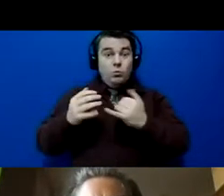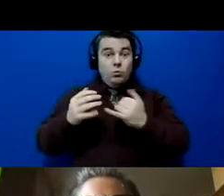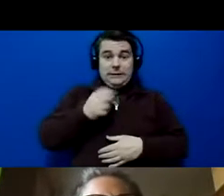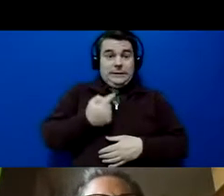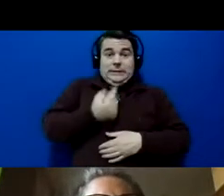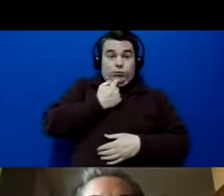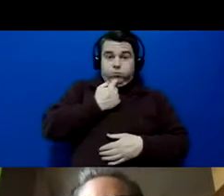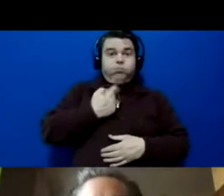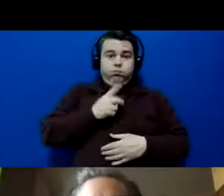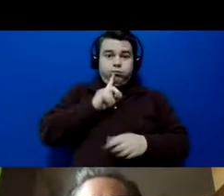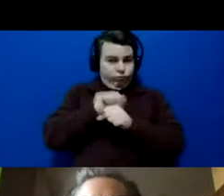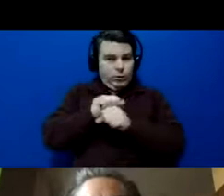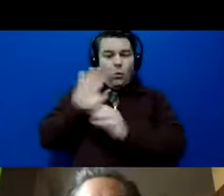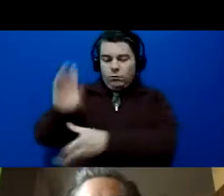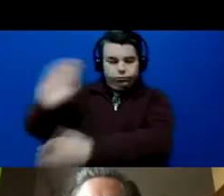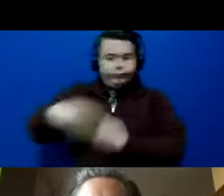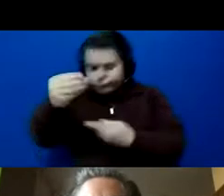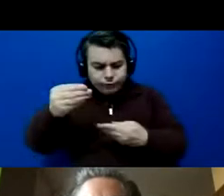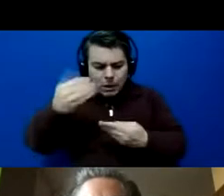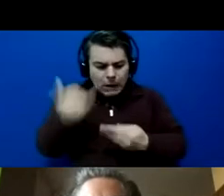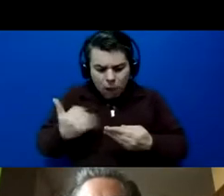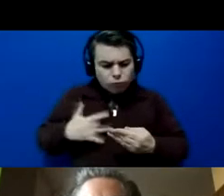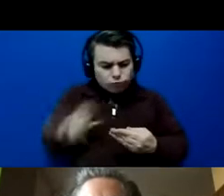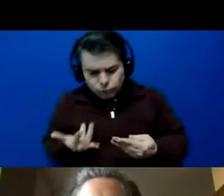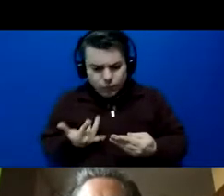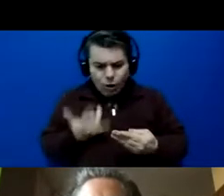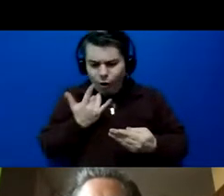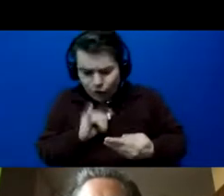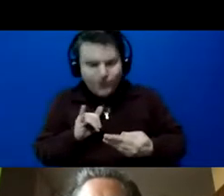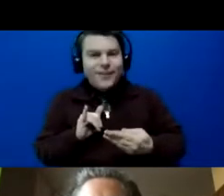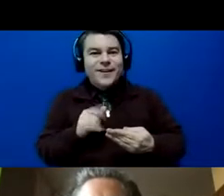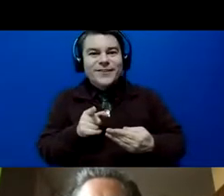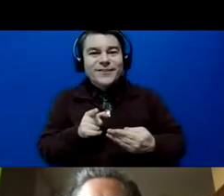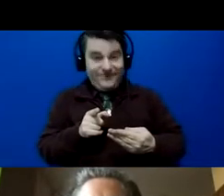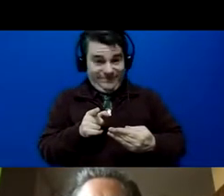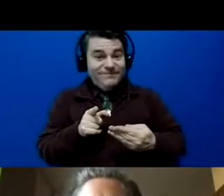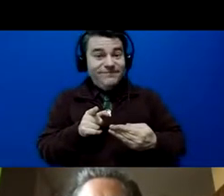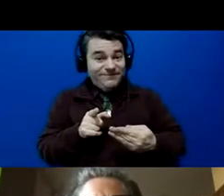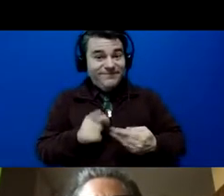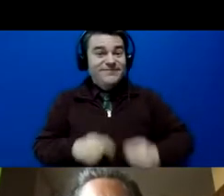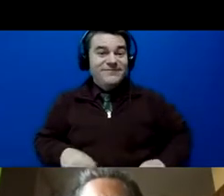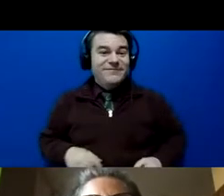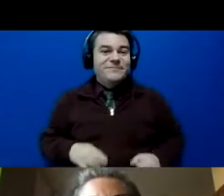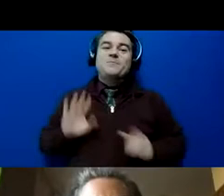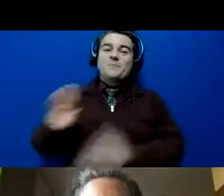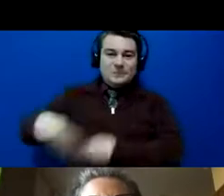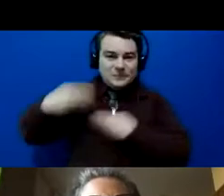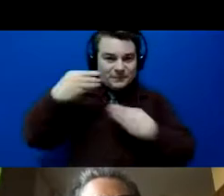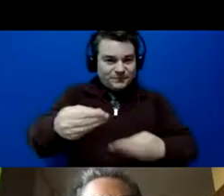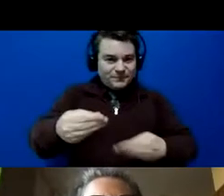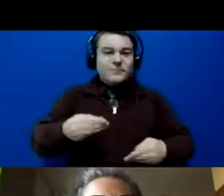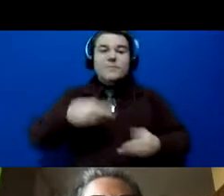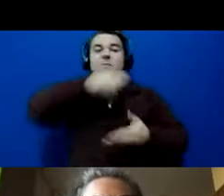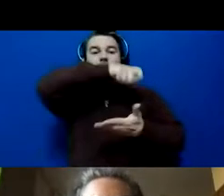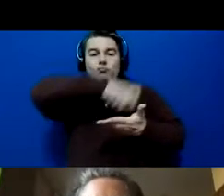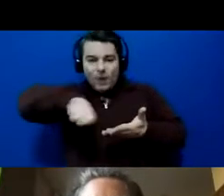go, where are you at? Where are you at with this? So pull this out, write